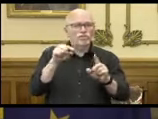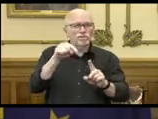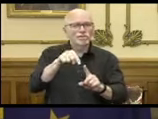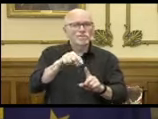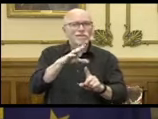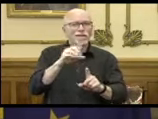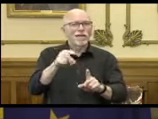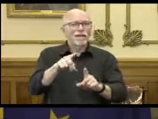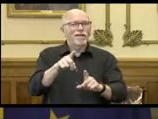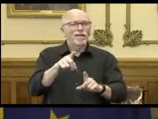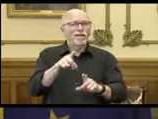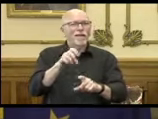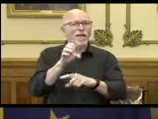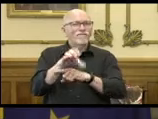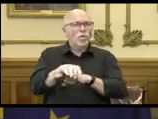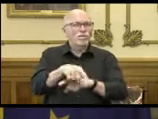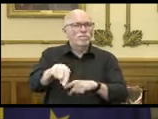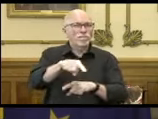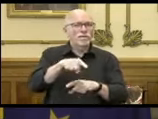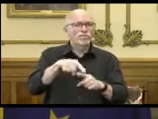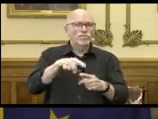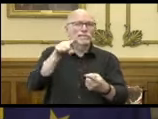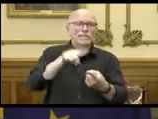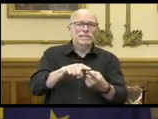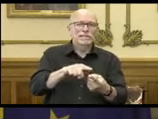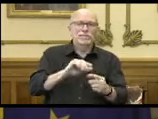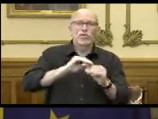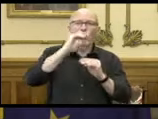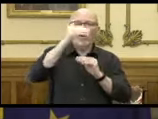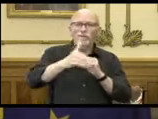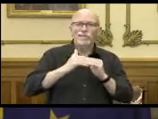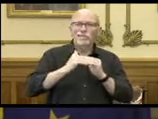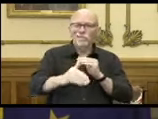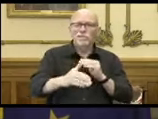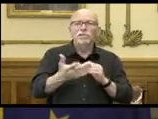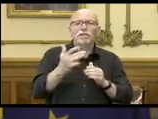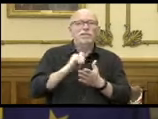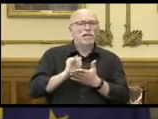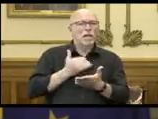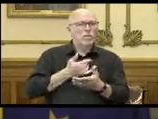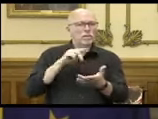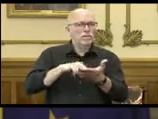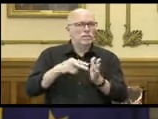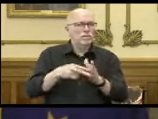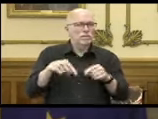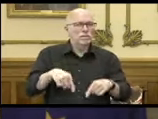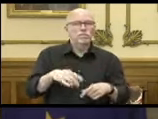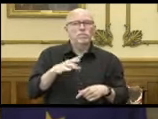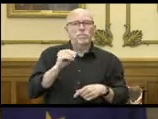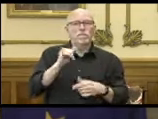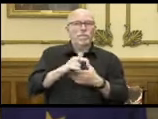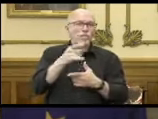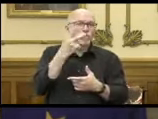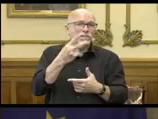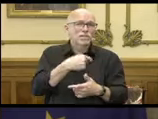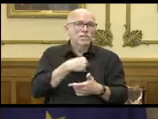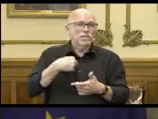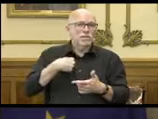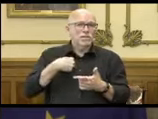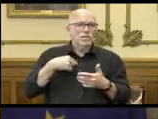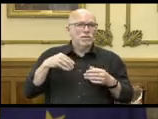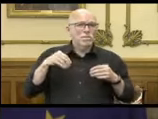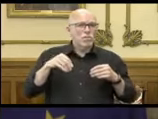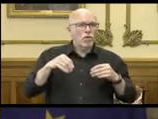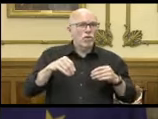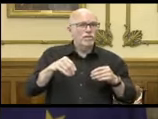enforcement in terms of bending down that curve. That's exactly what our intent is here and that's why you see us moving toward